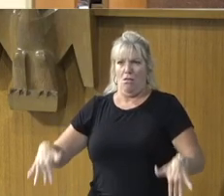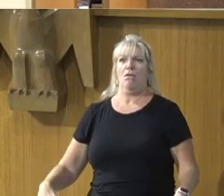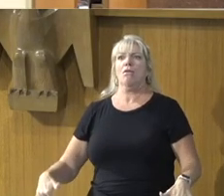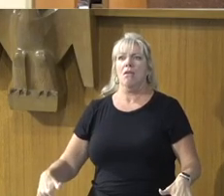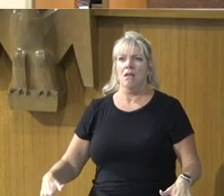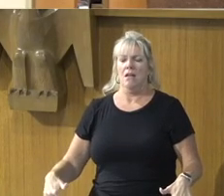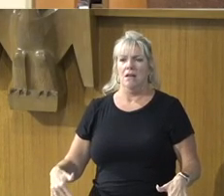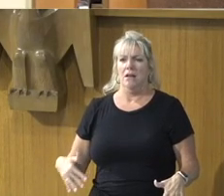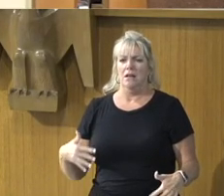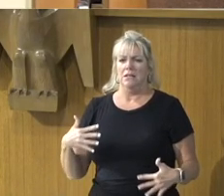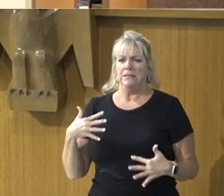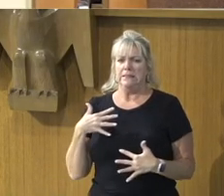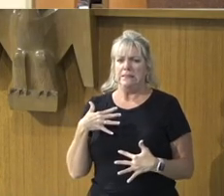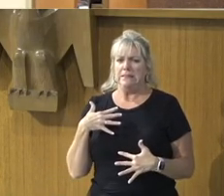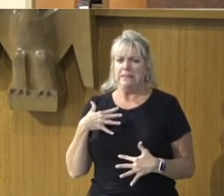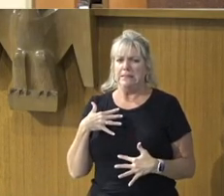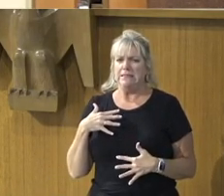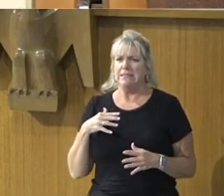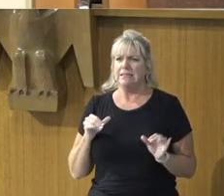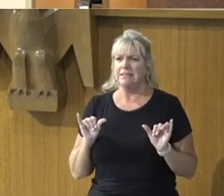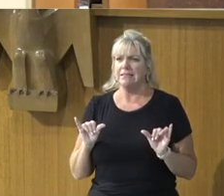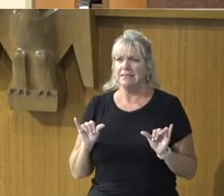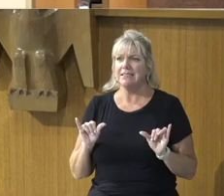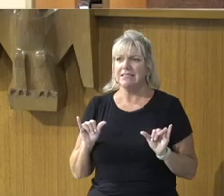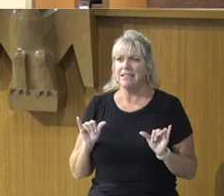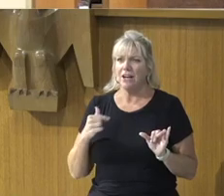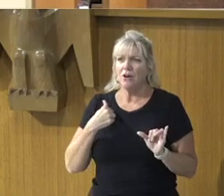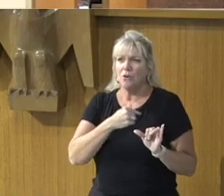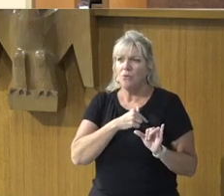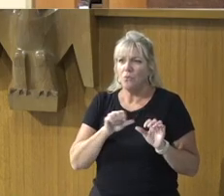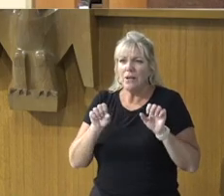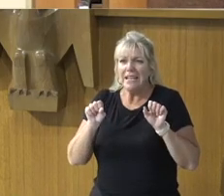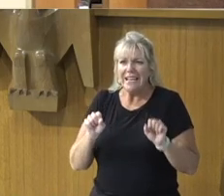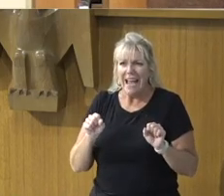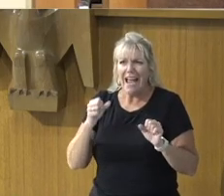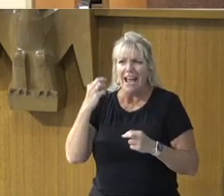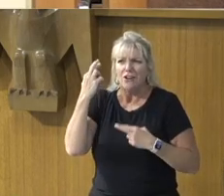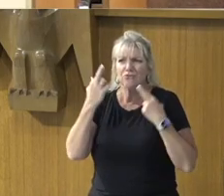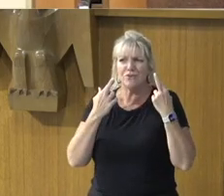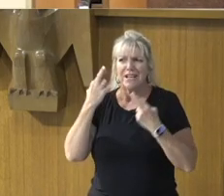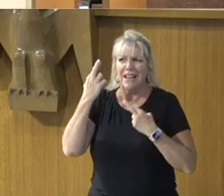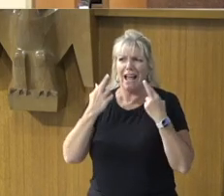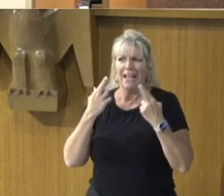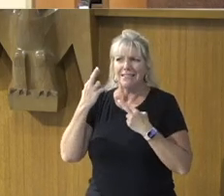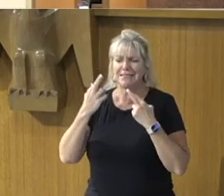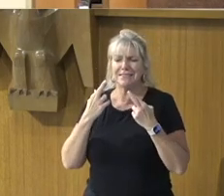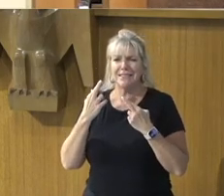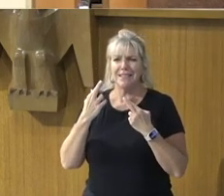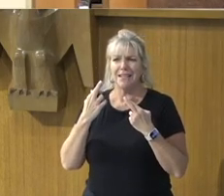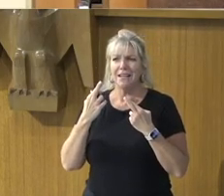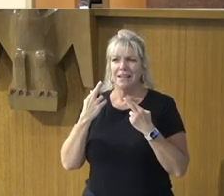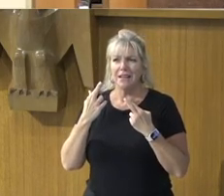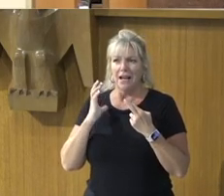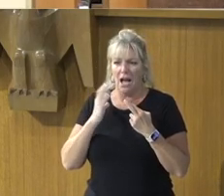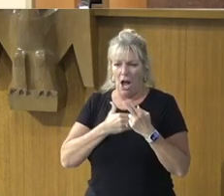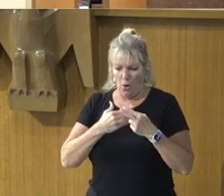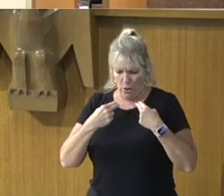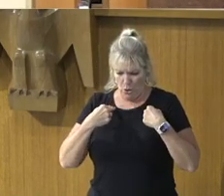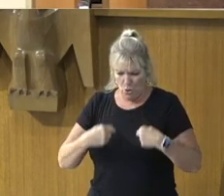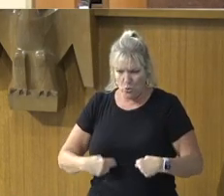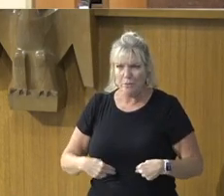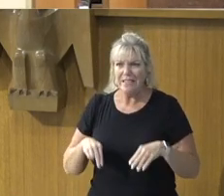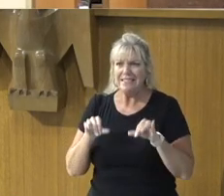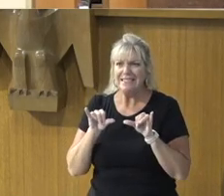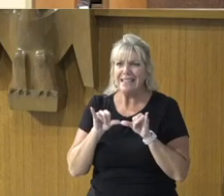we cannot help but see, In relation to, Even the observable universe, Our human size, Is